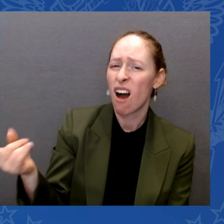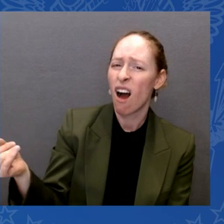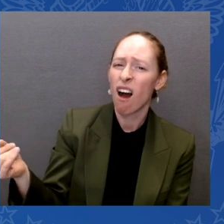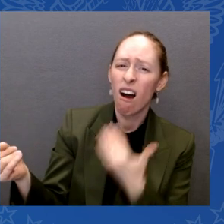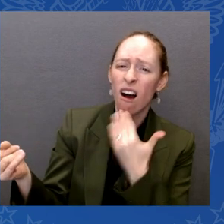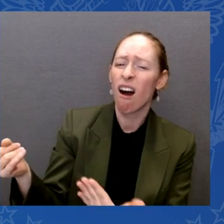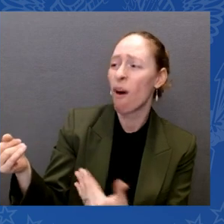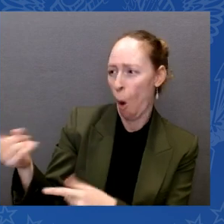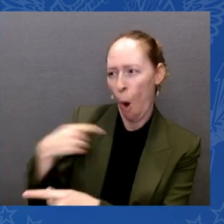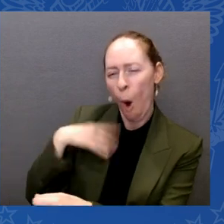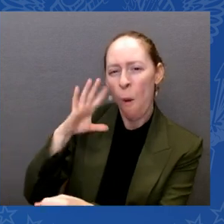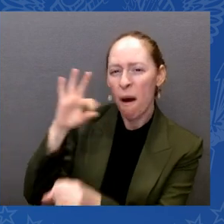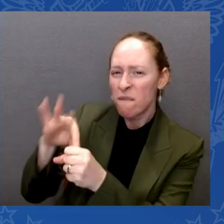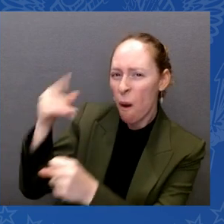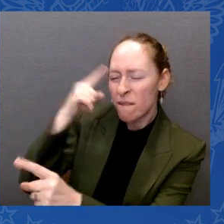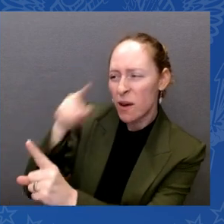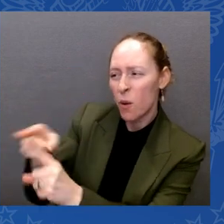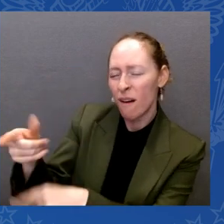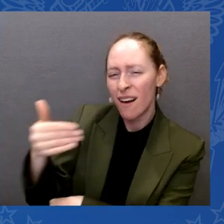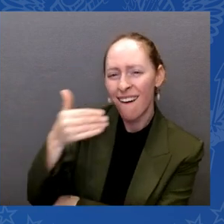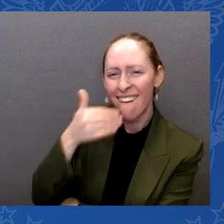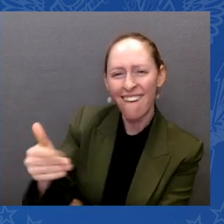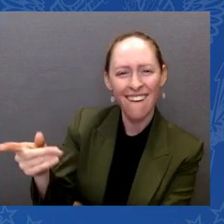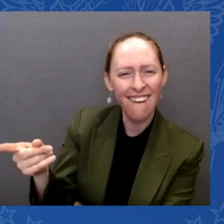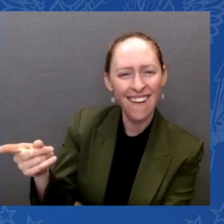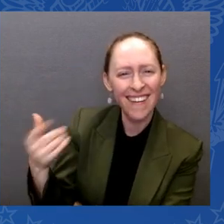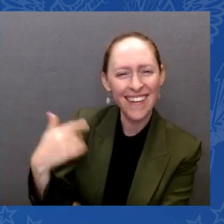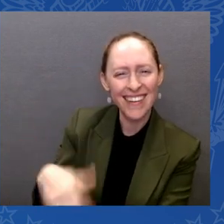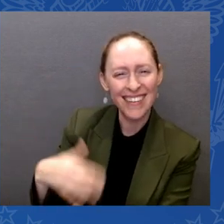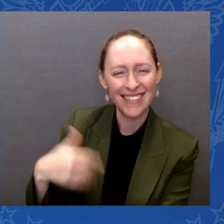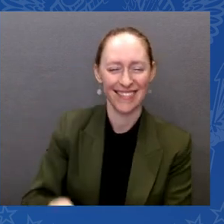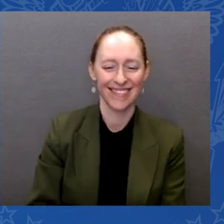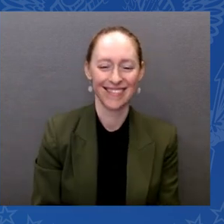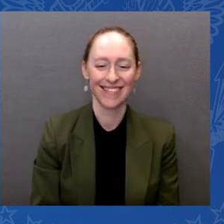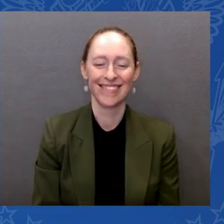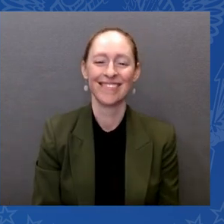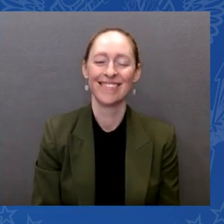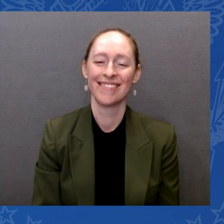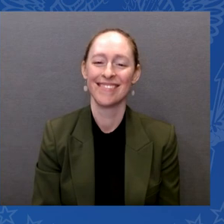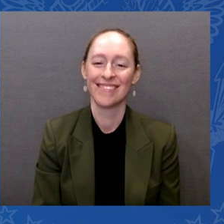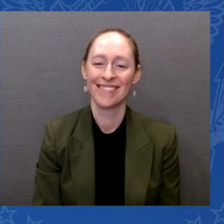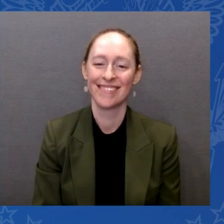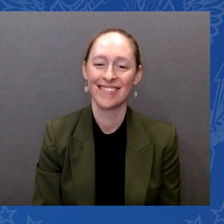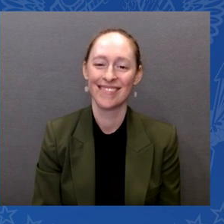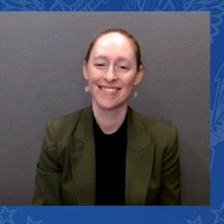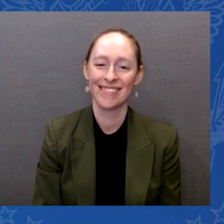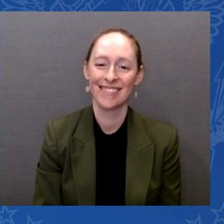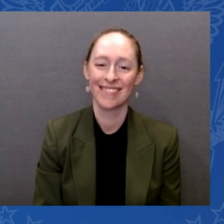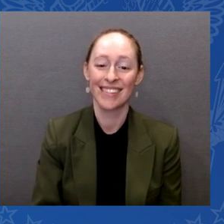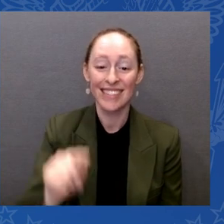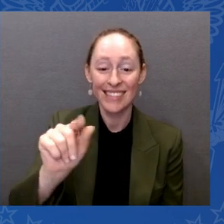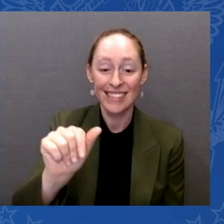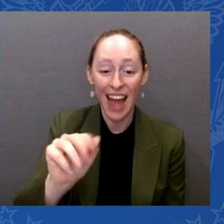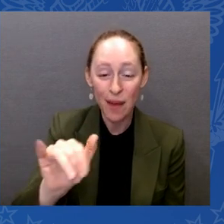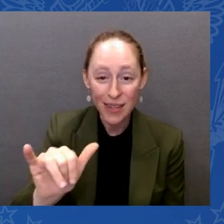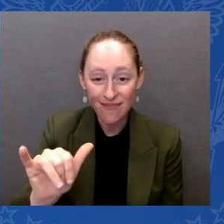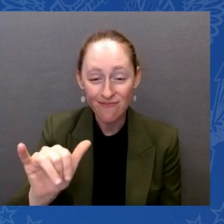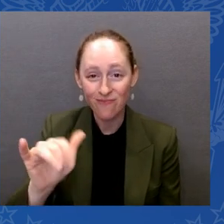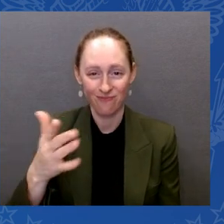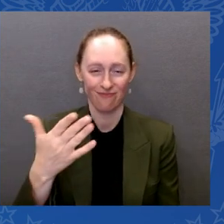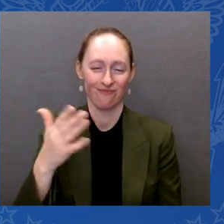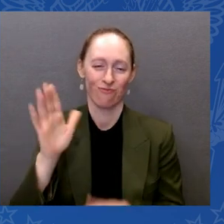Tammy, it's great to see you, kiddo. You're not only a, uh, you're not only a great, great senator, but you're